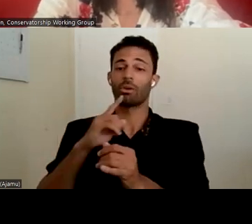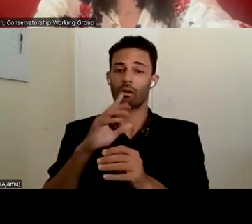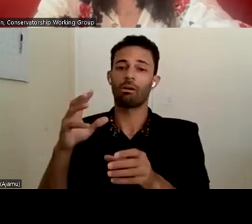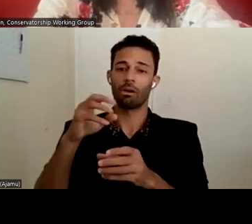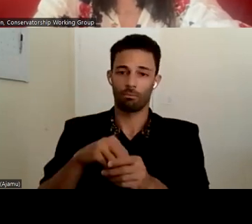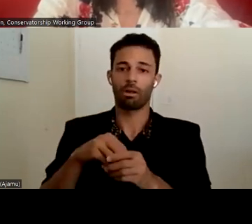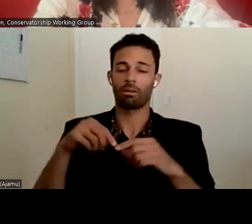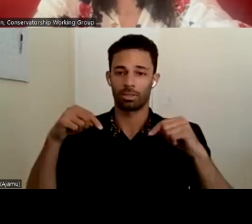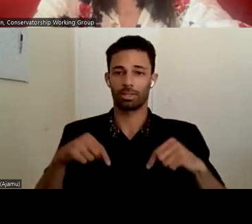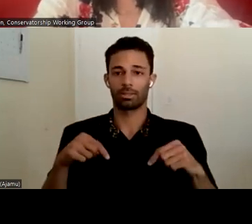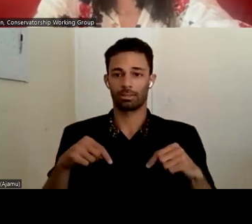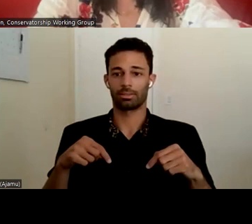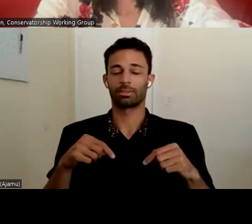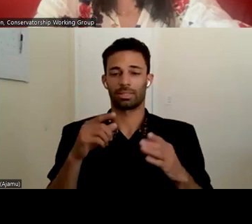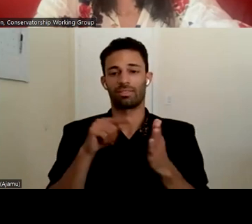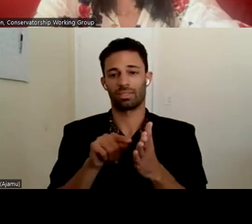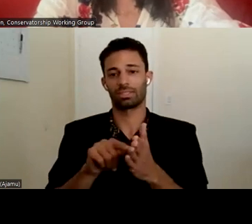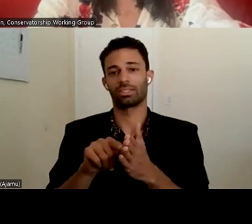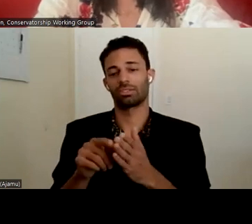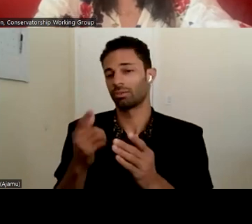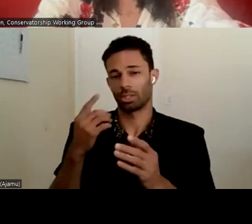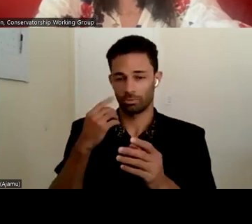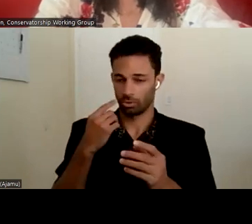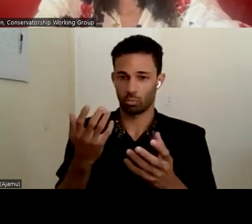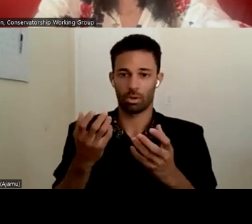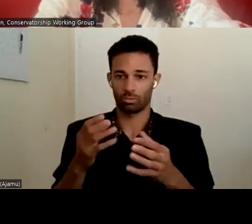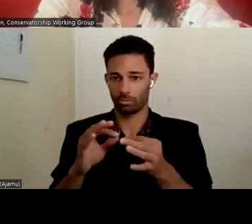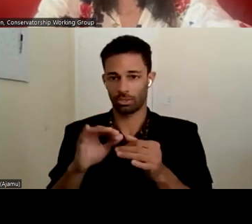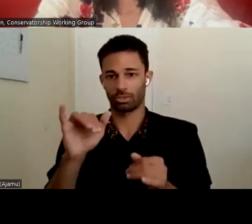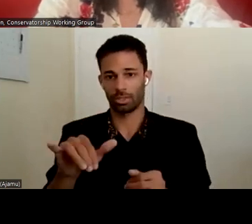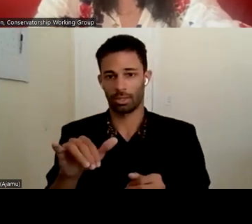this investigation. So I just wanted to bring that up as well.